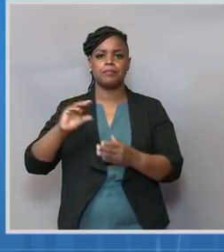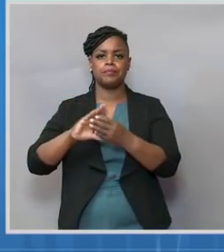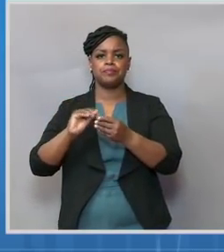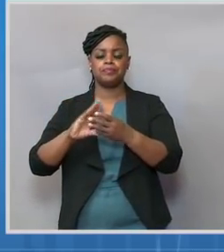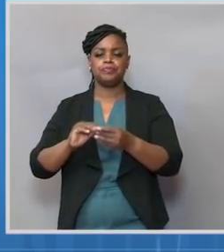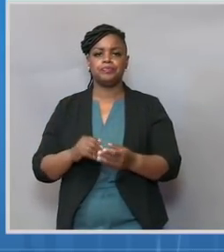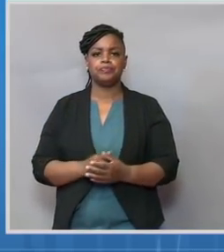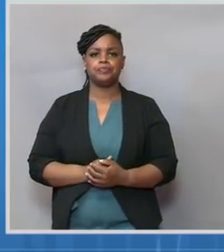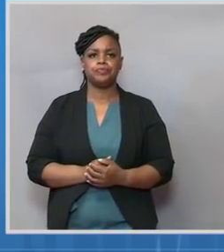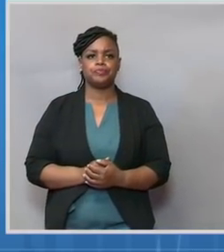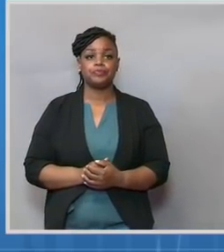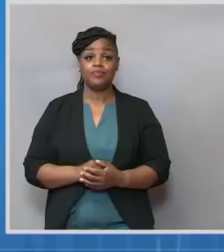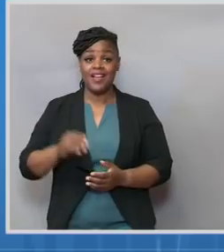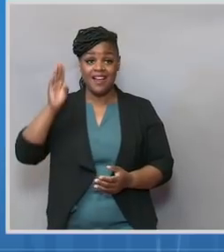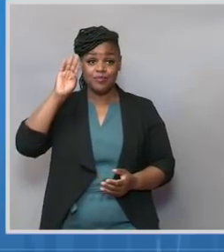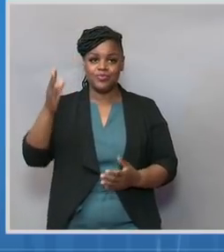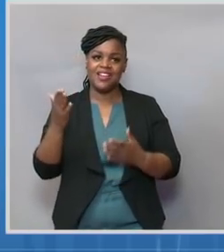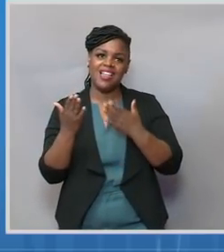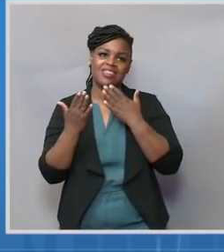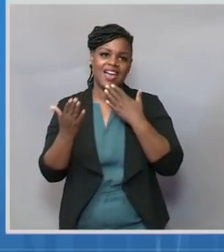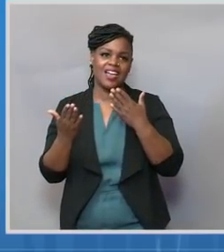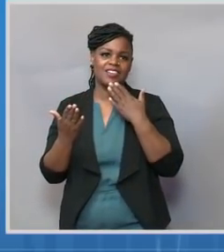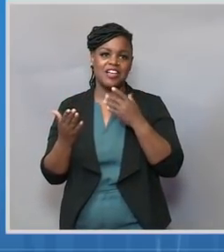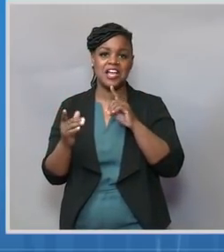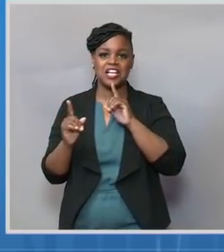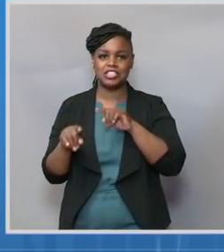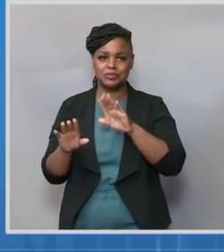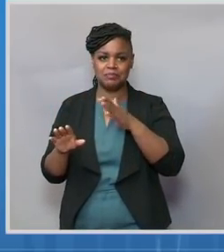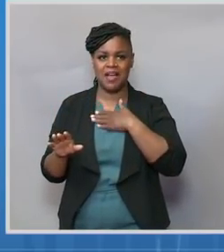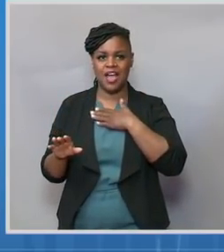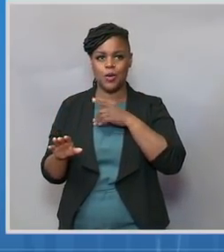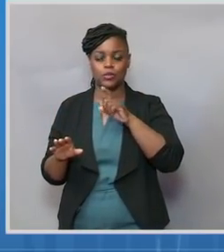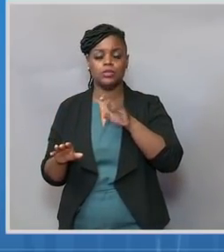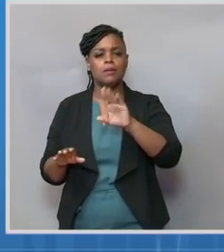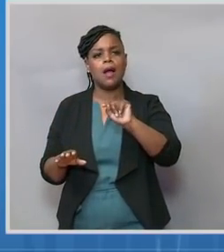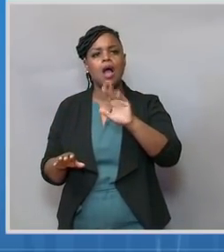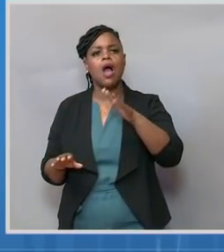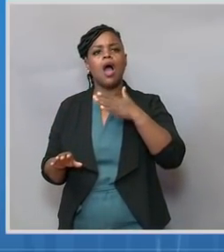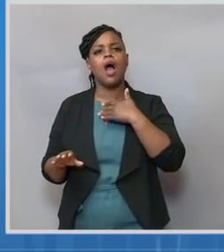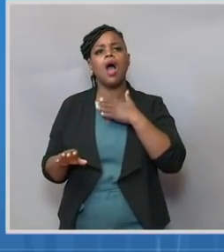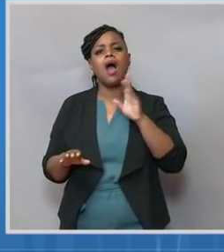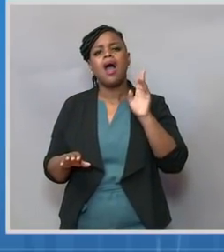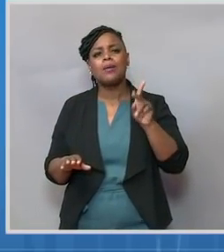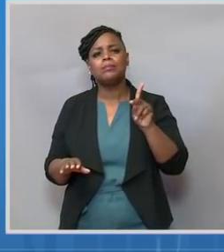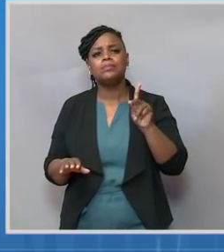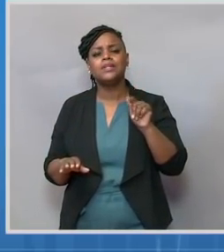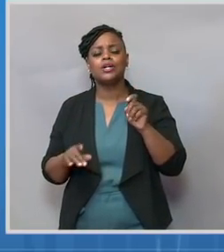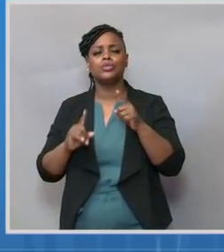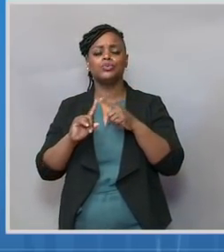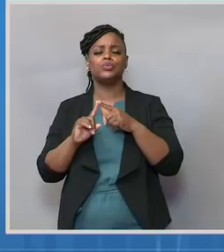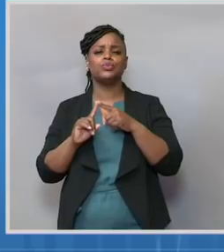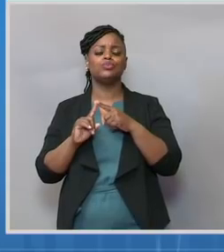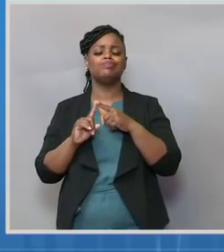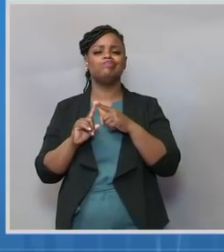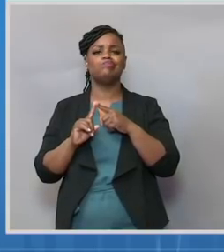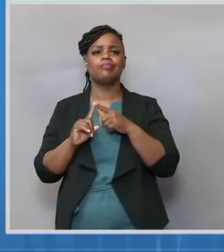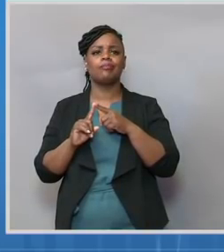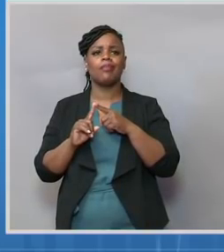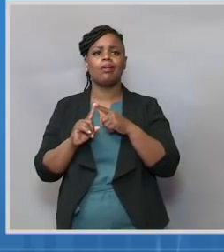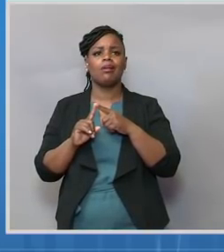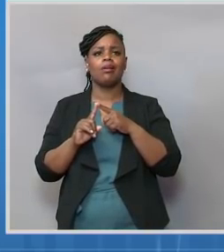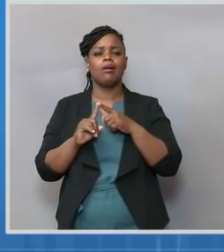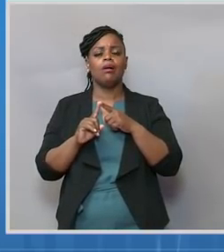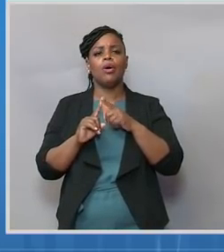Hi, thank you for taking the time. Jeff, can you give us an update quickly on emergent? Is it days or weeks or months before you think